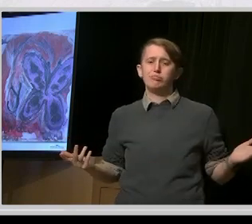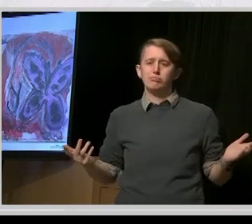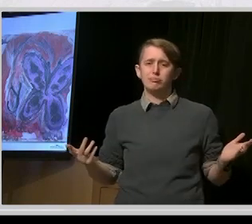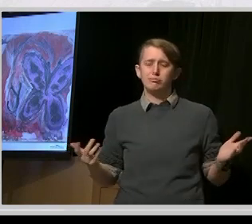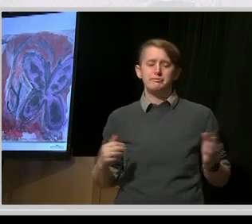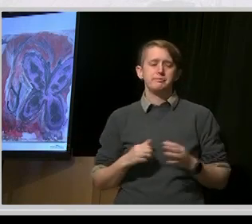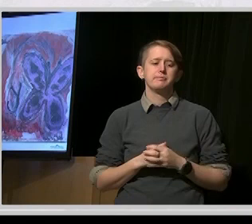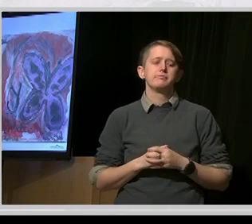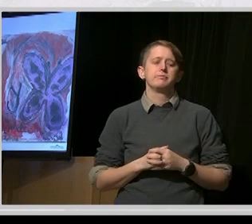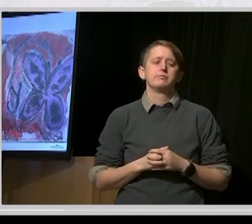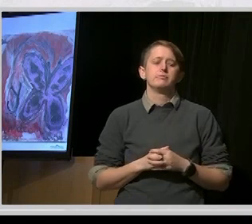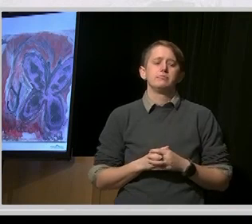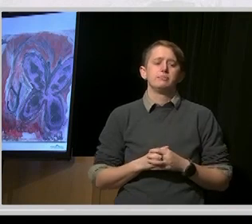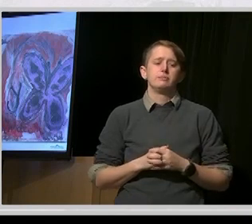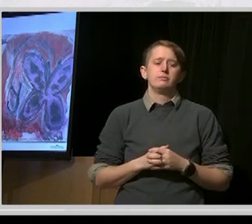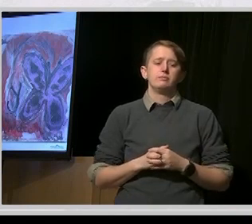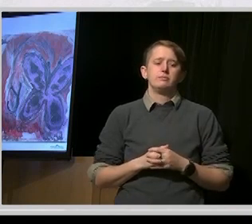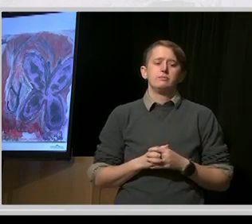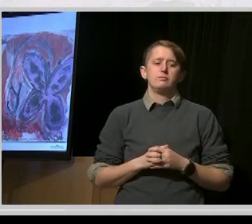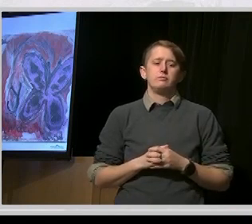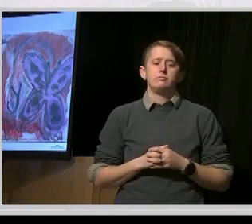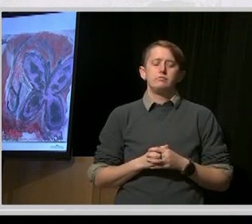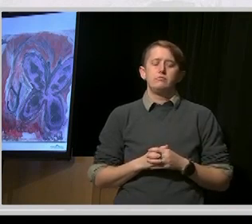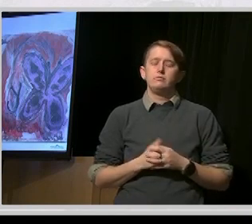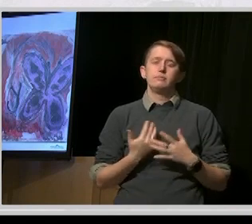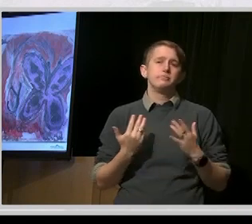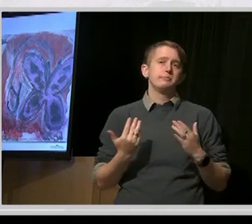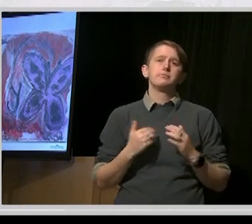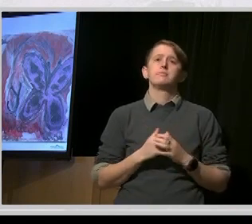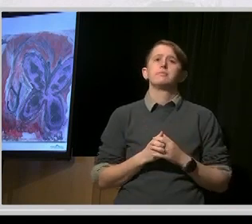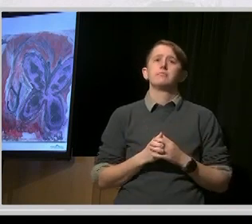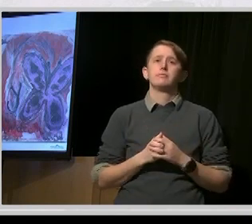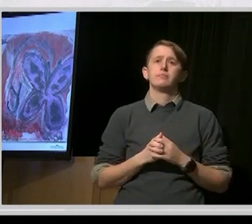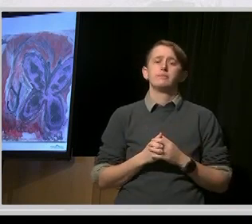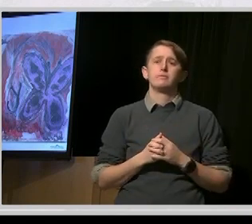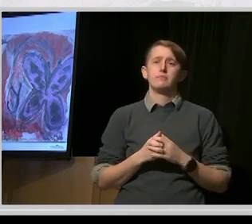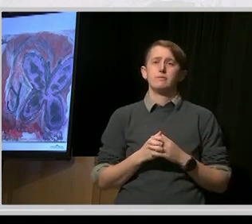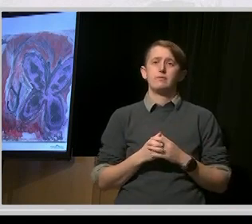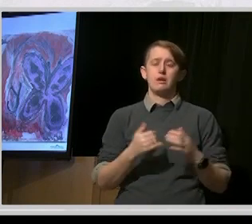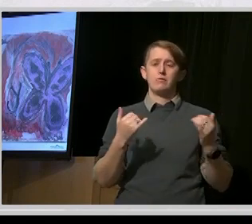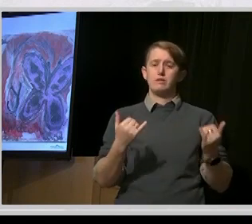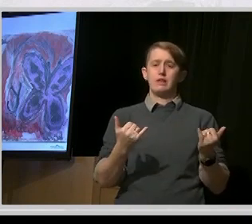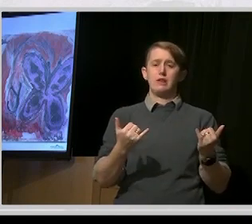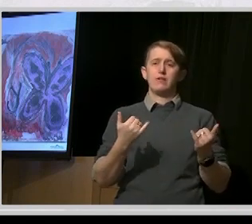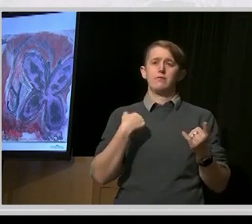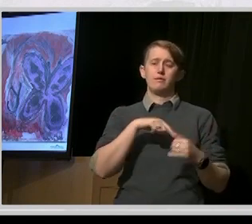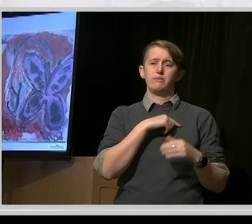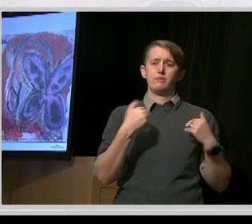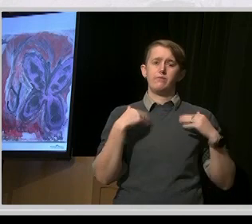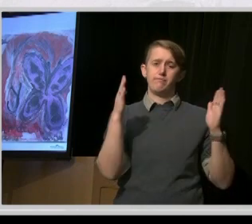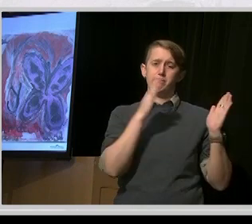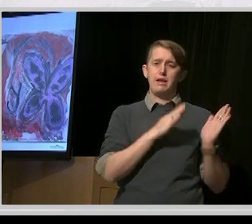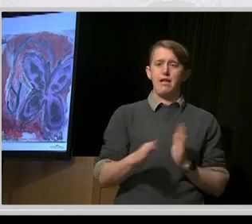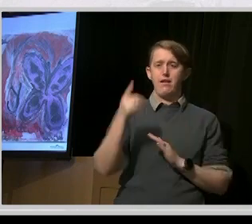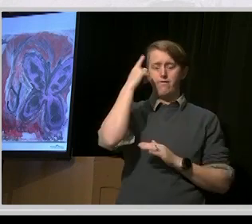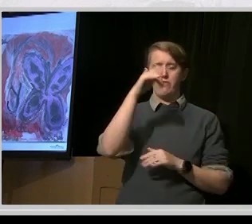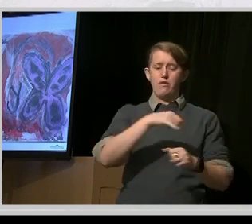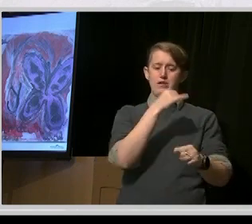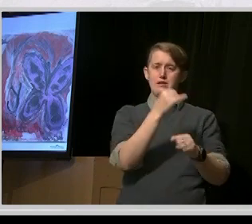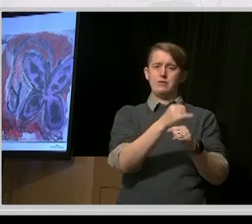But here we are making a plan to close the big institutions in Nova Scotia.